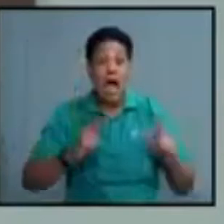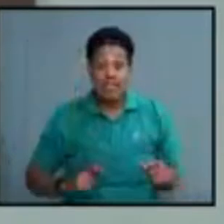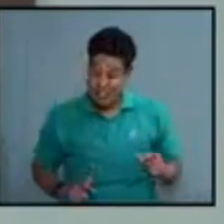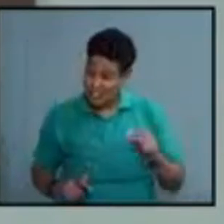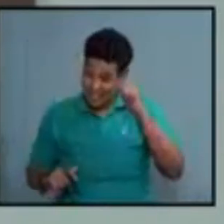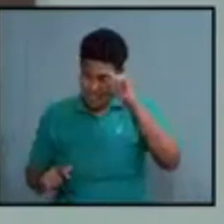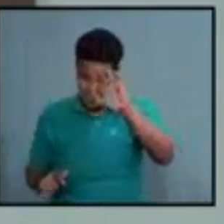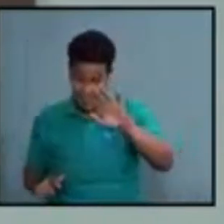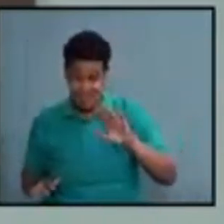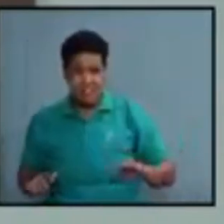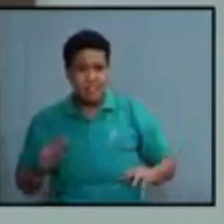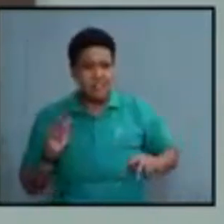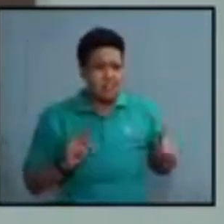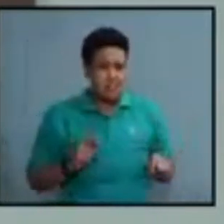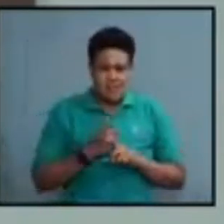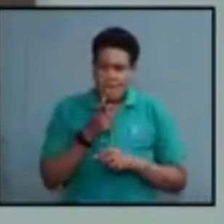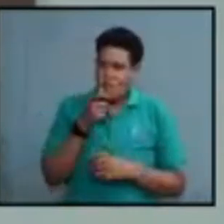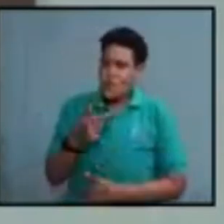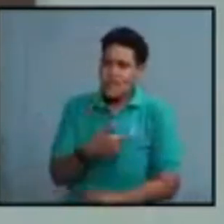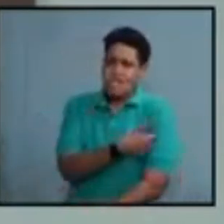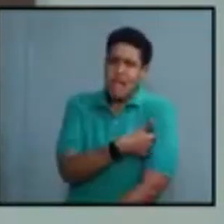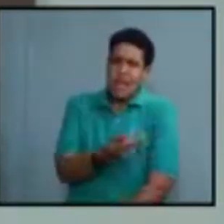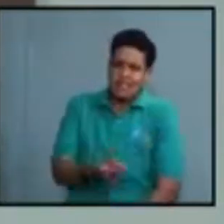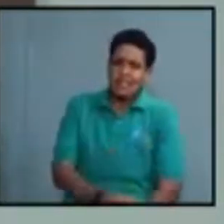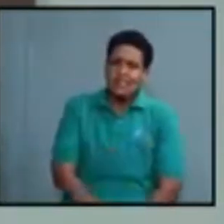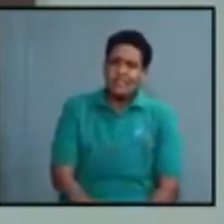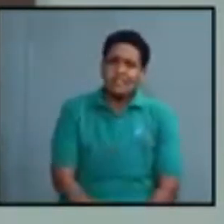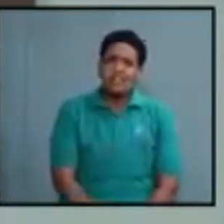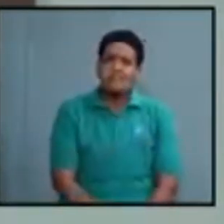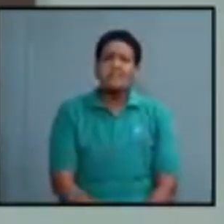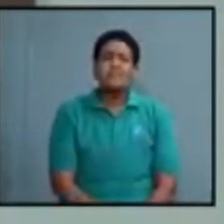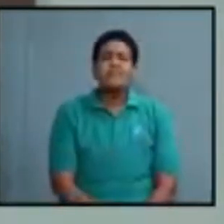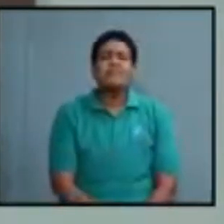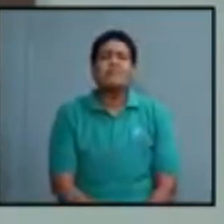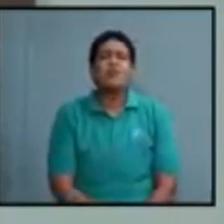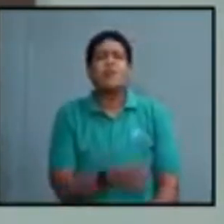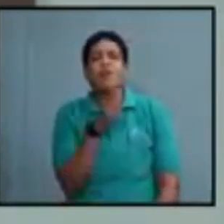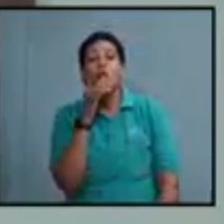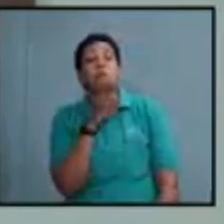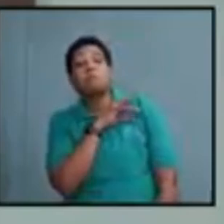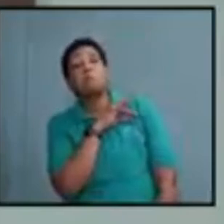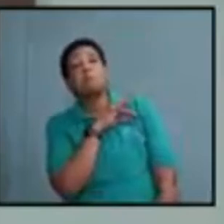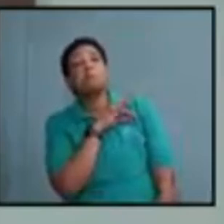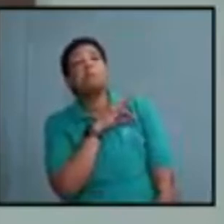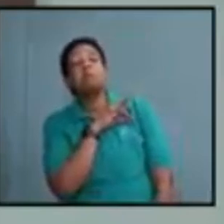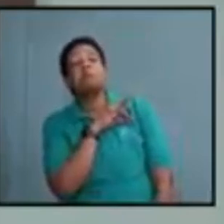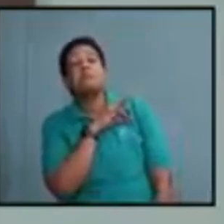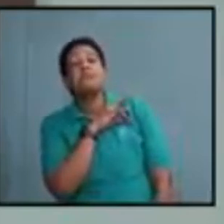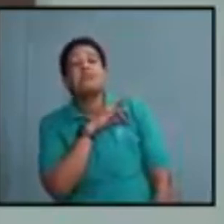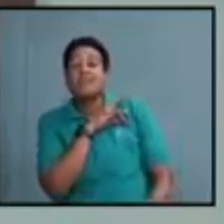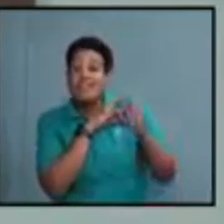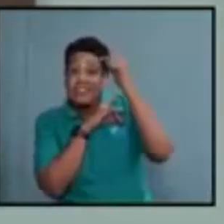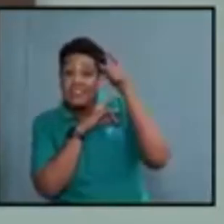that persons who are vaccinated, who still get infected, but they